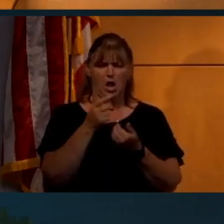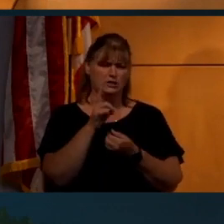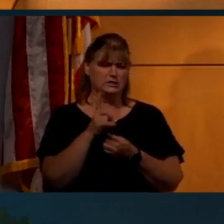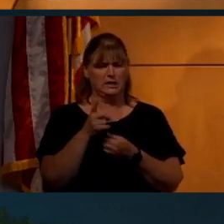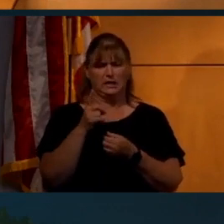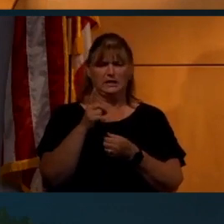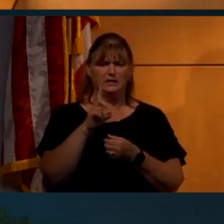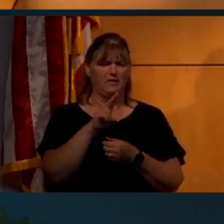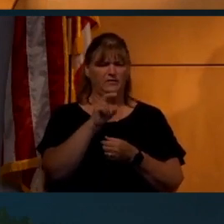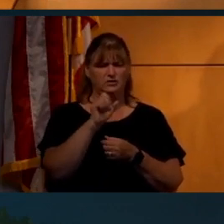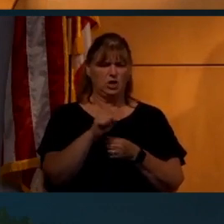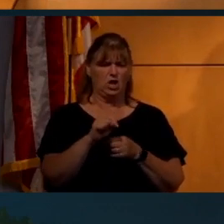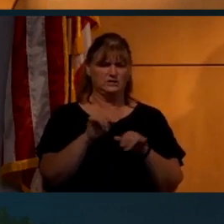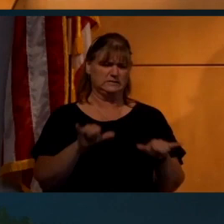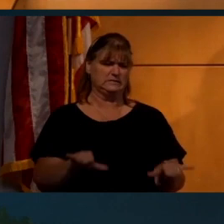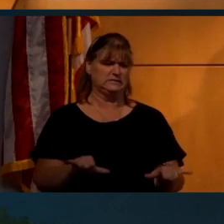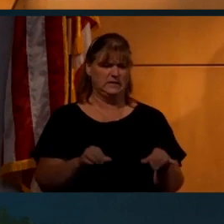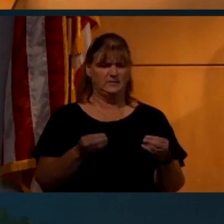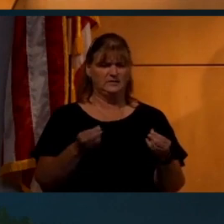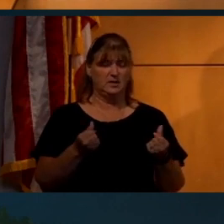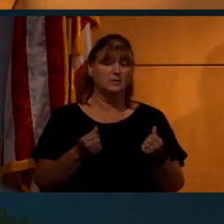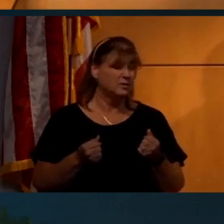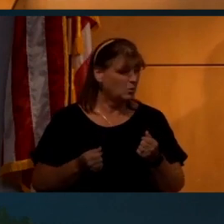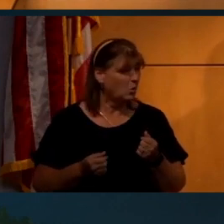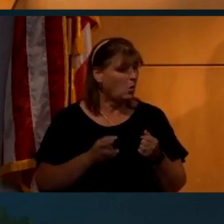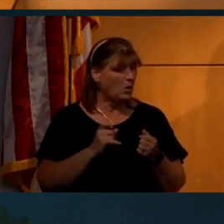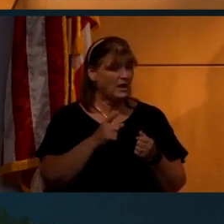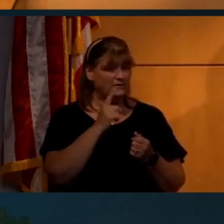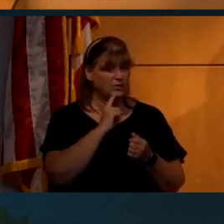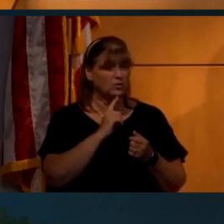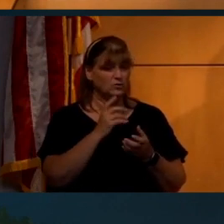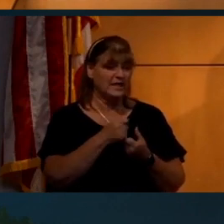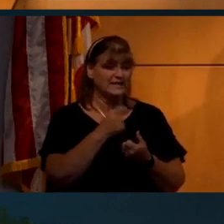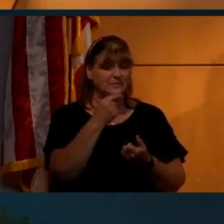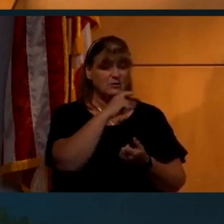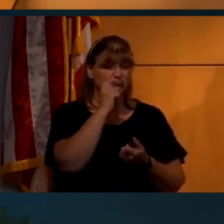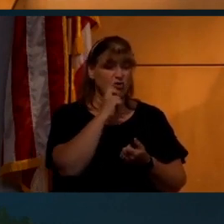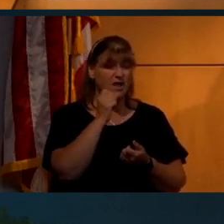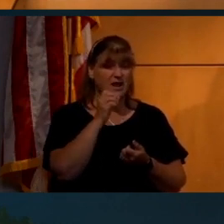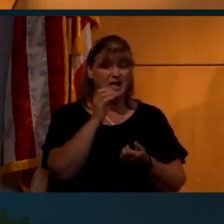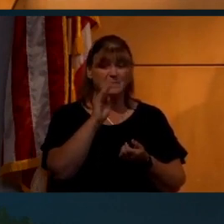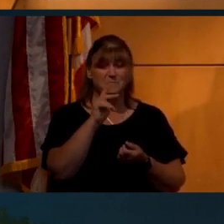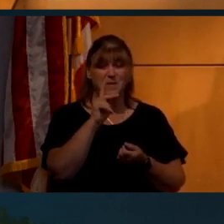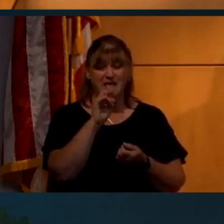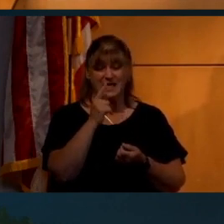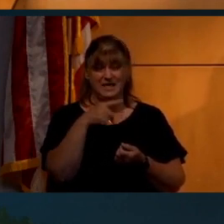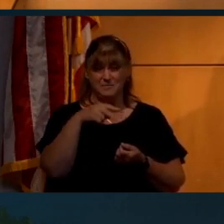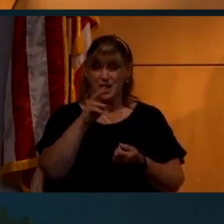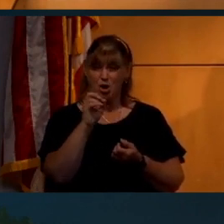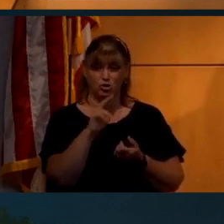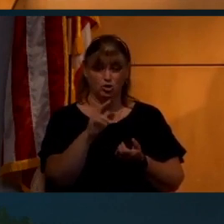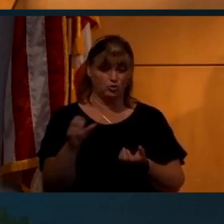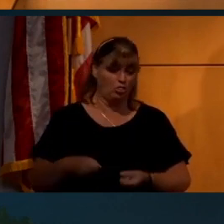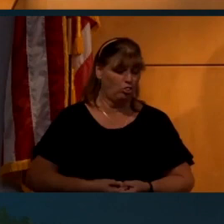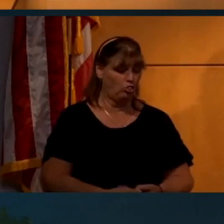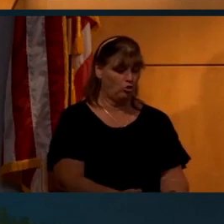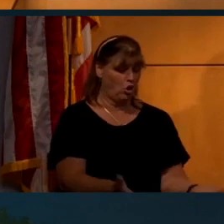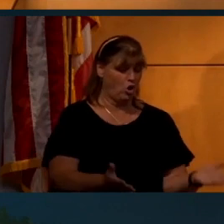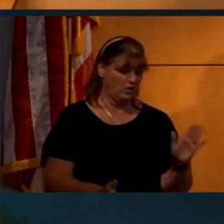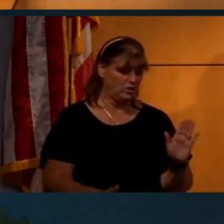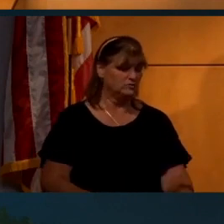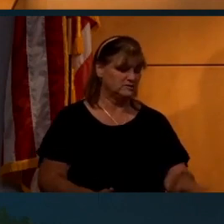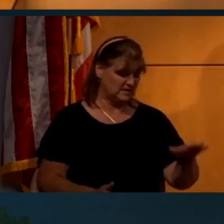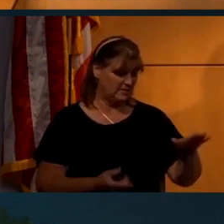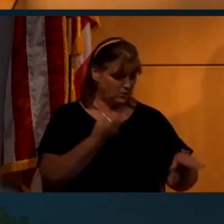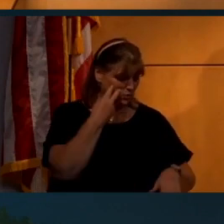dust keep its shape? And it's like, well, if you actually take something really dry like baking powder and throw it on the floor and put your foot in it,